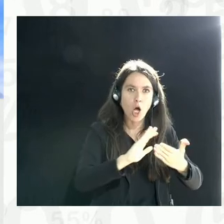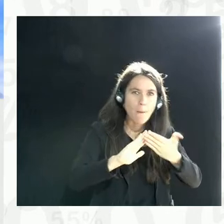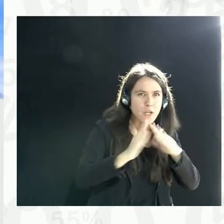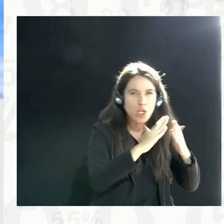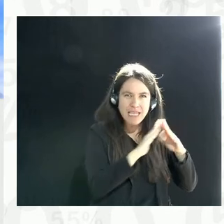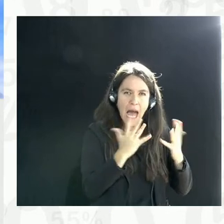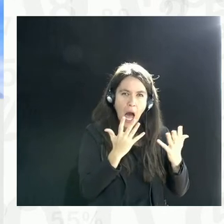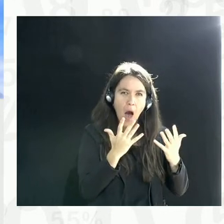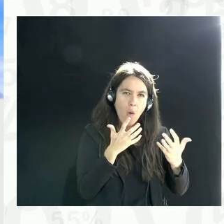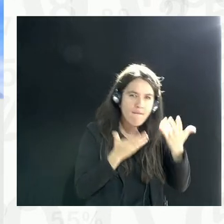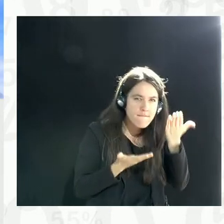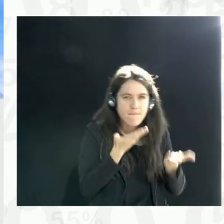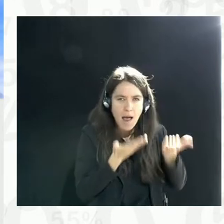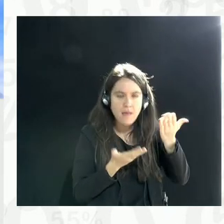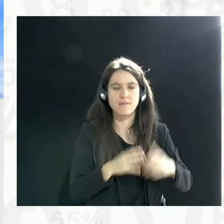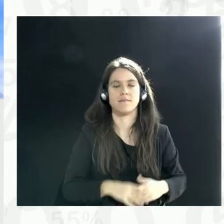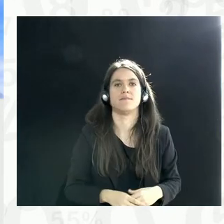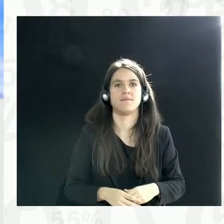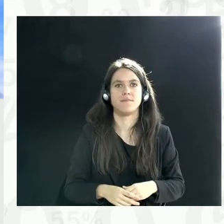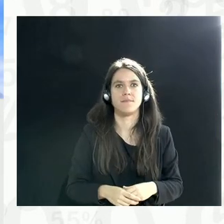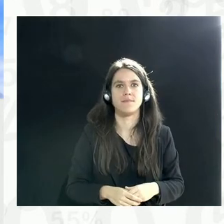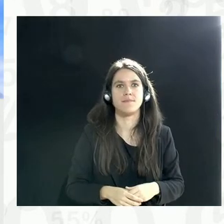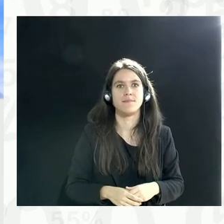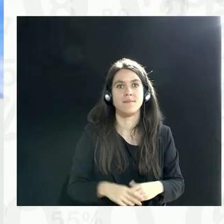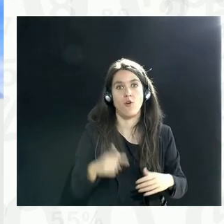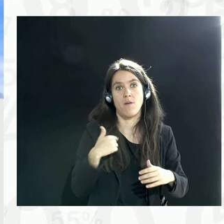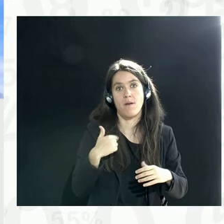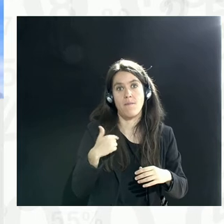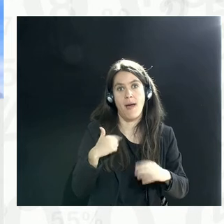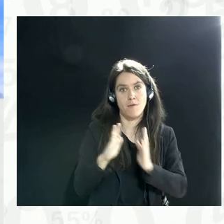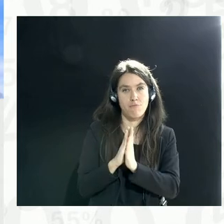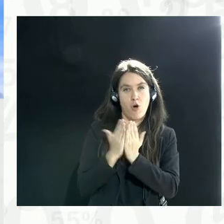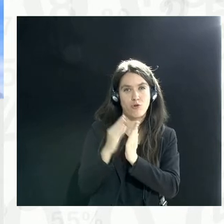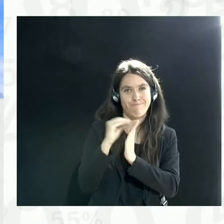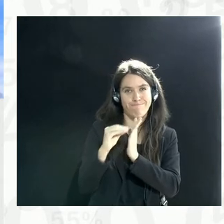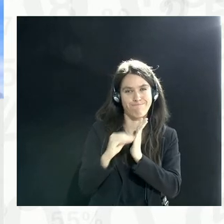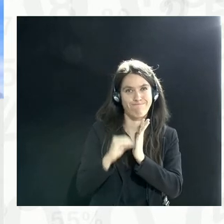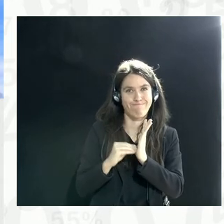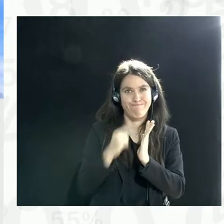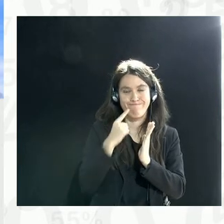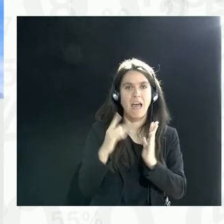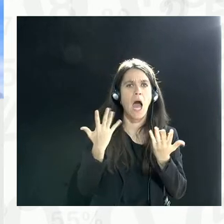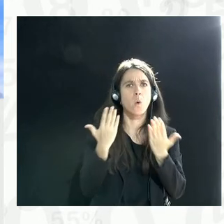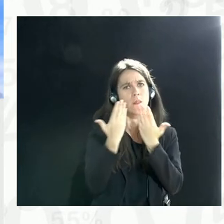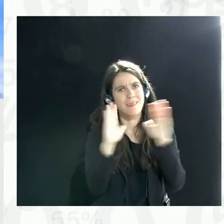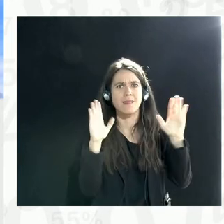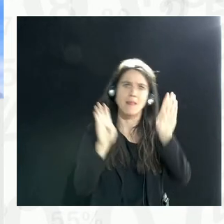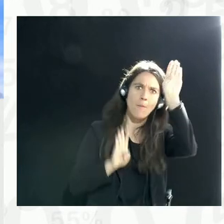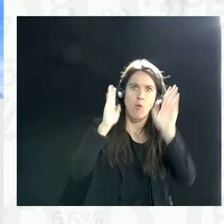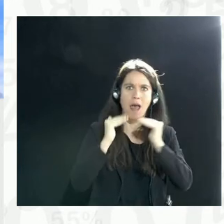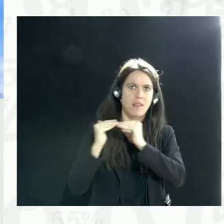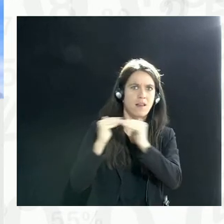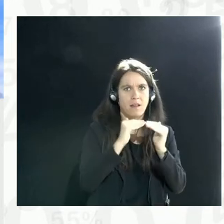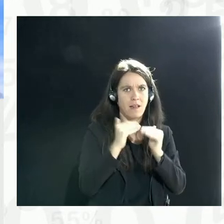what I talk about in my book, which is democratizing our data, is what is the problem? So,